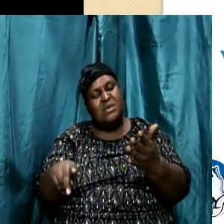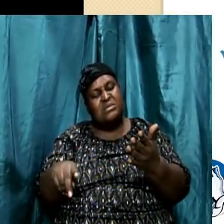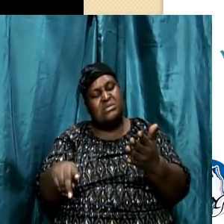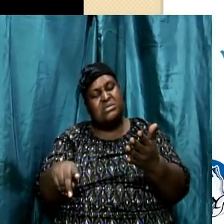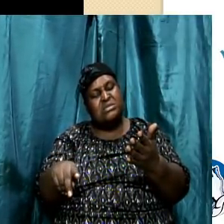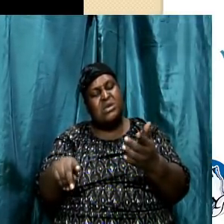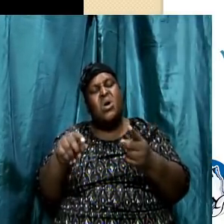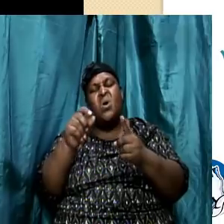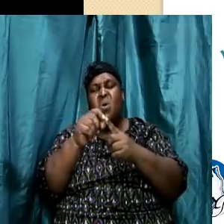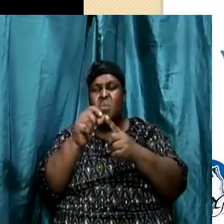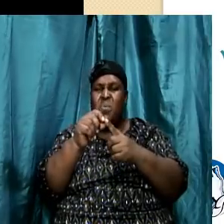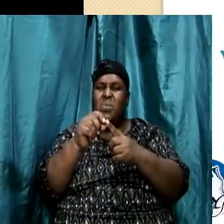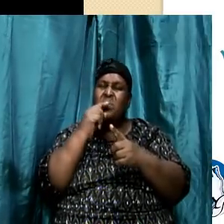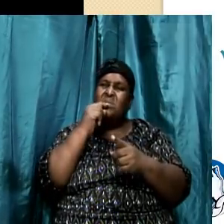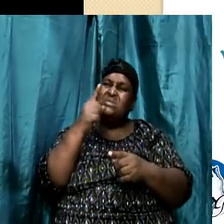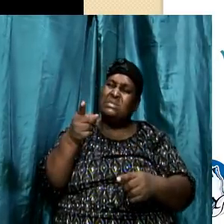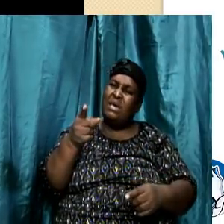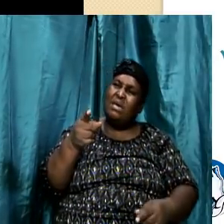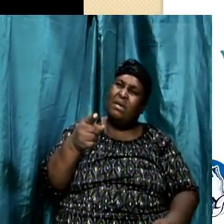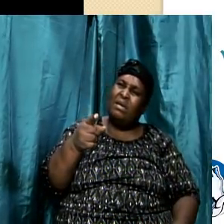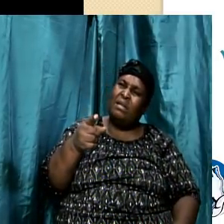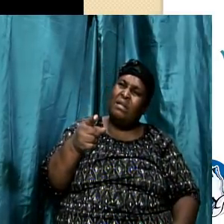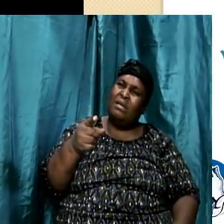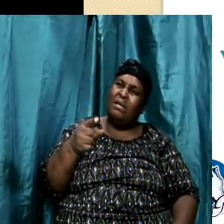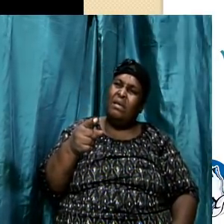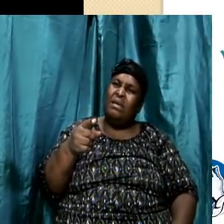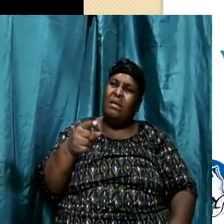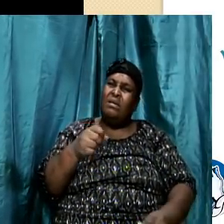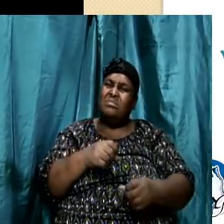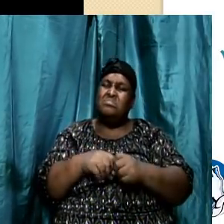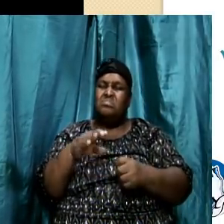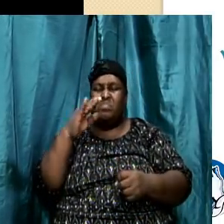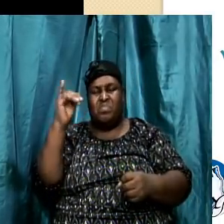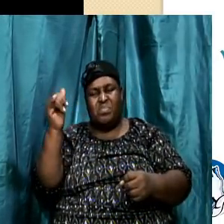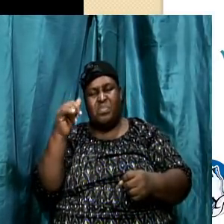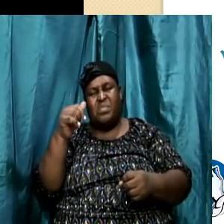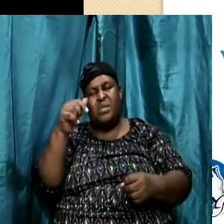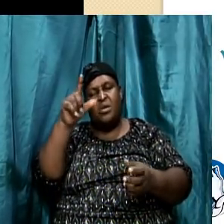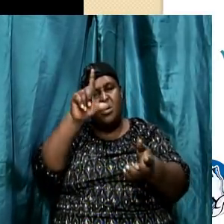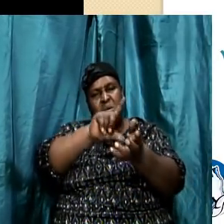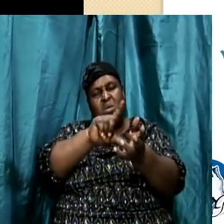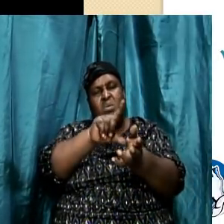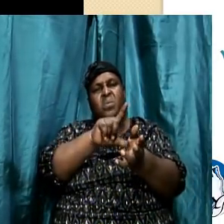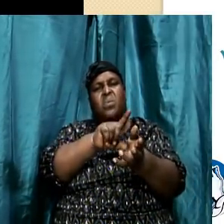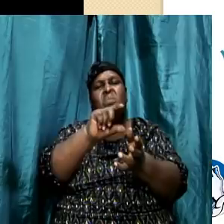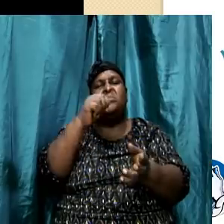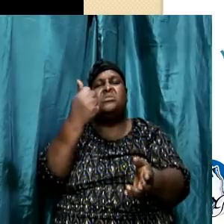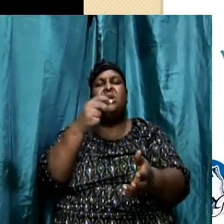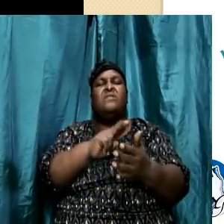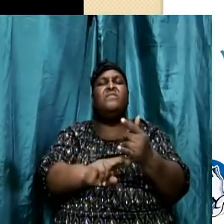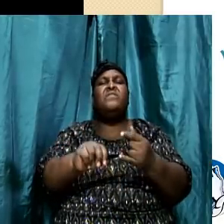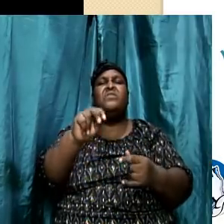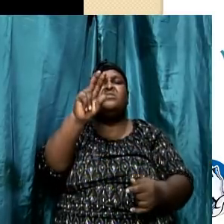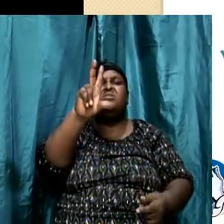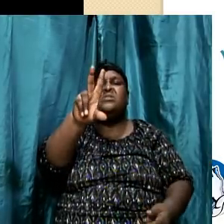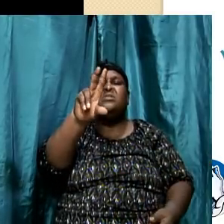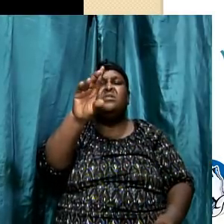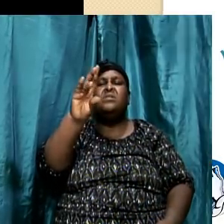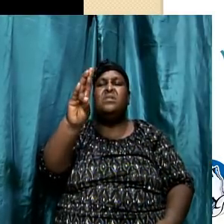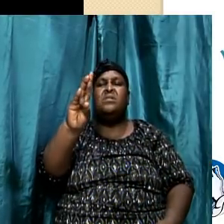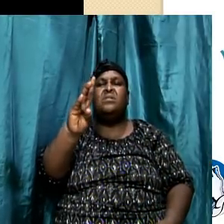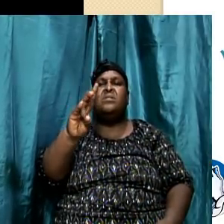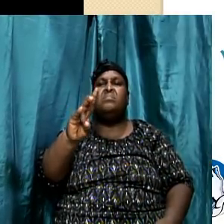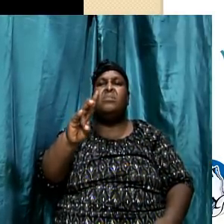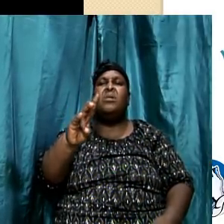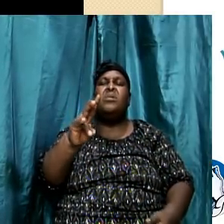particular word whatever the case is taking place. So by looking at the scripture in Luke chapter 10 verse 37 he says by reading the surrounding